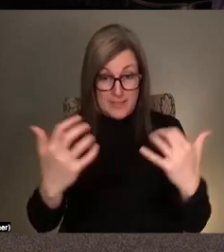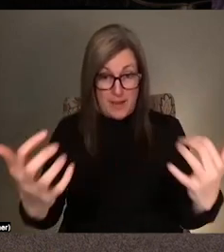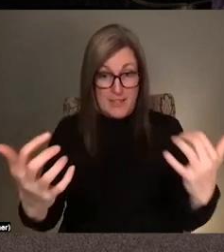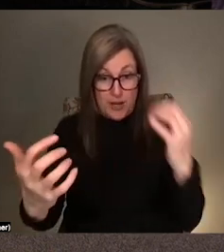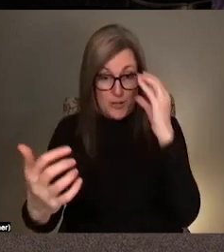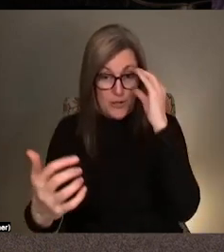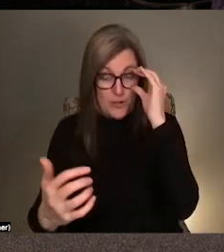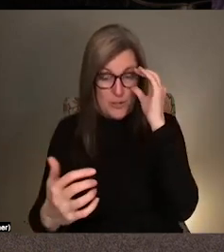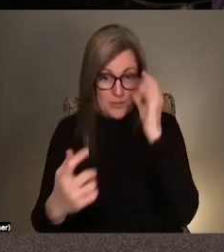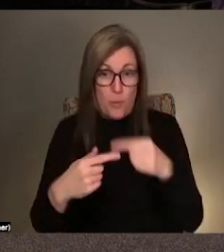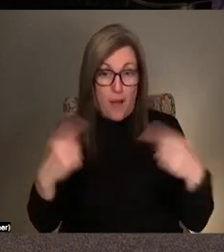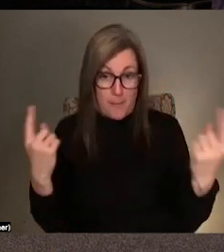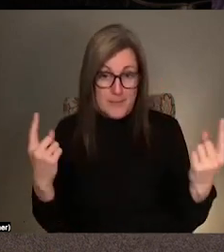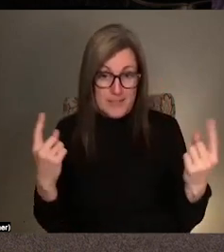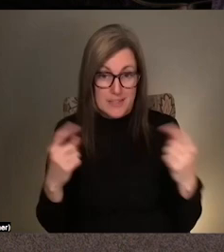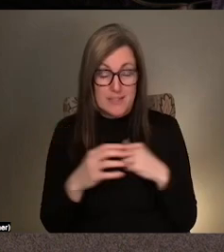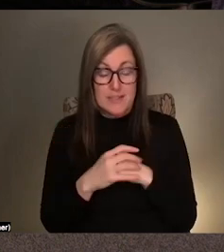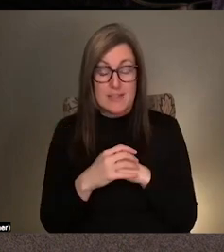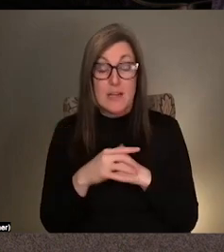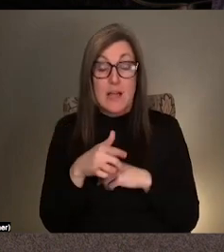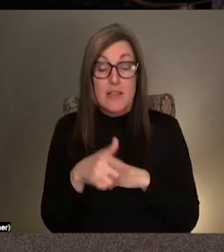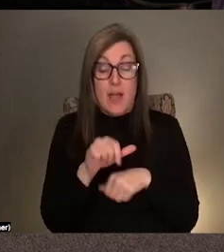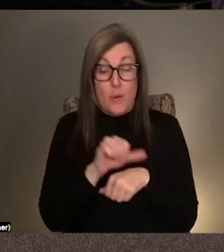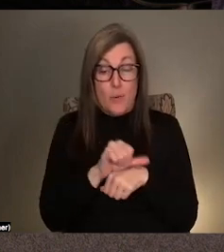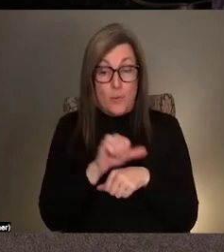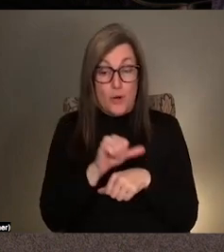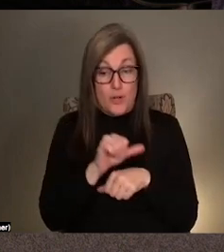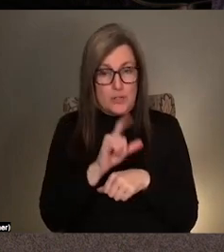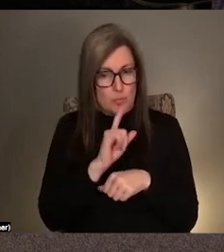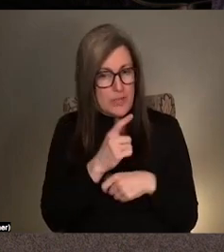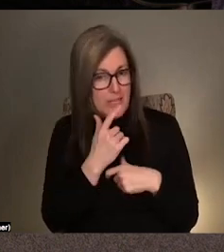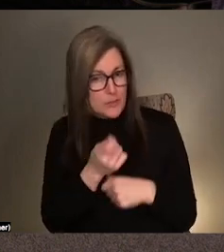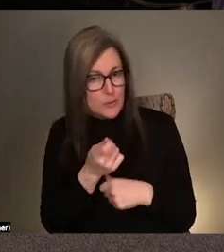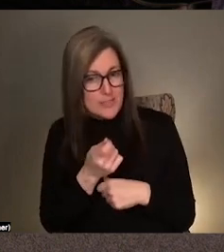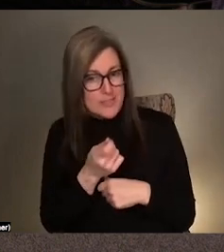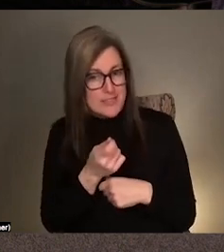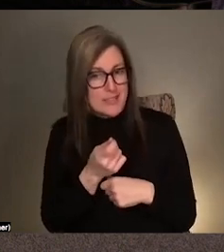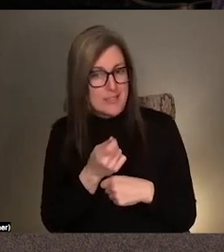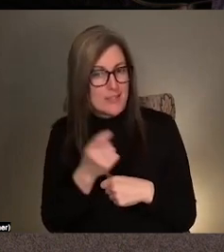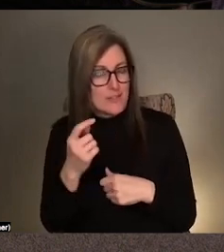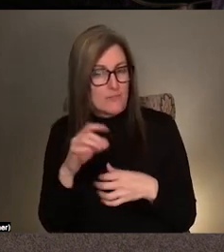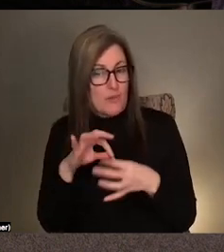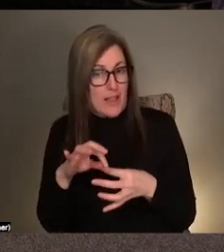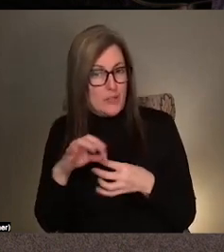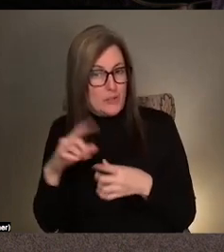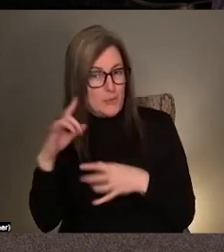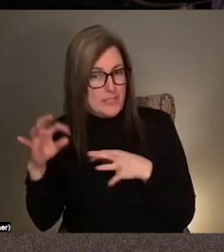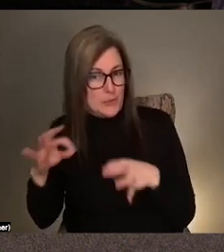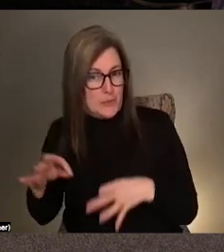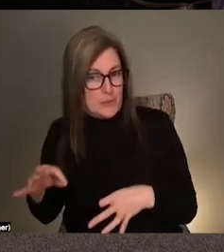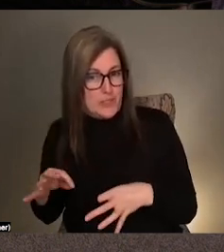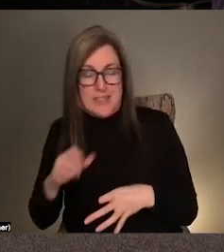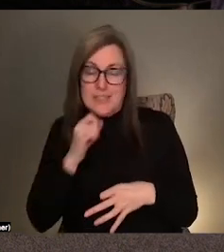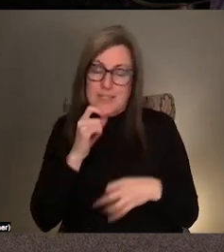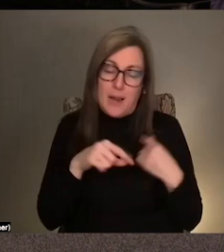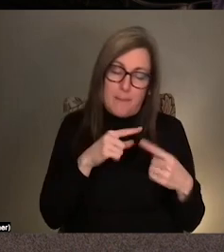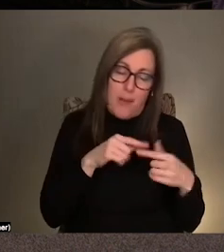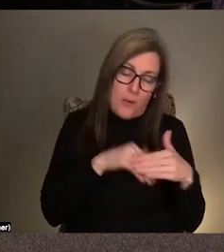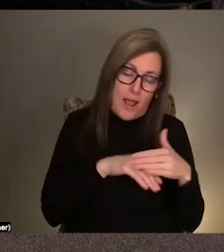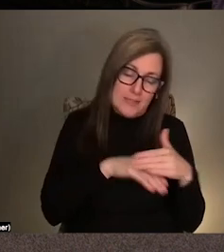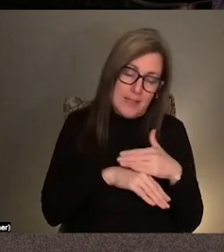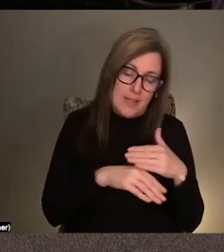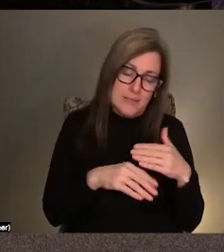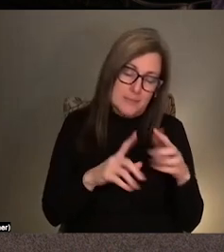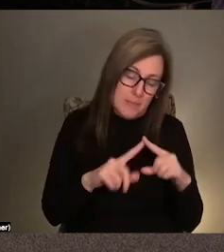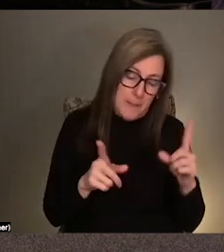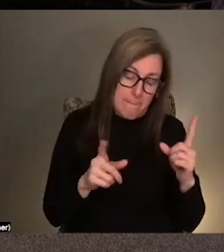But it's always and that work also has a, you know, really interesting relationship to description, even though it's not about access, you know, ostensibly.